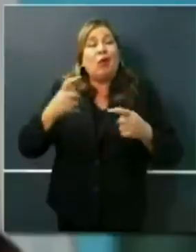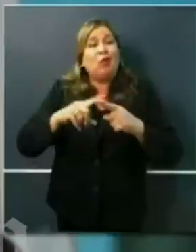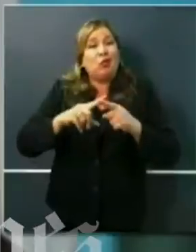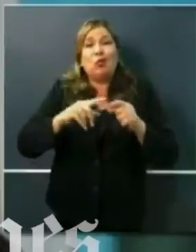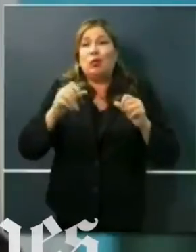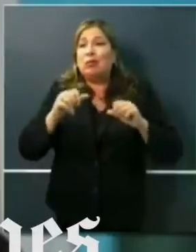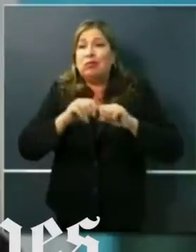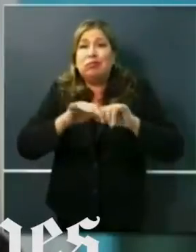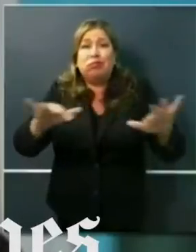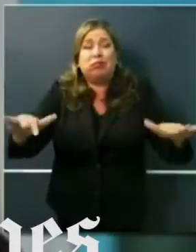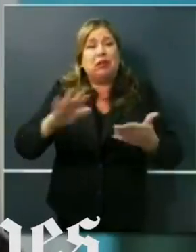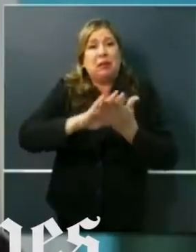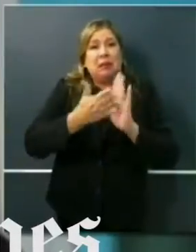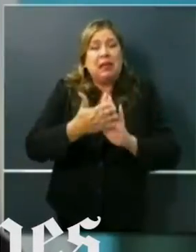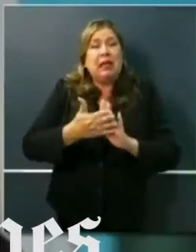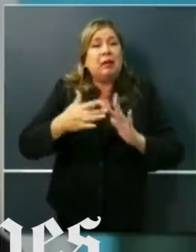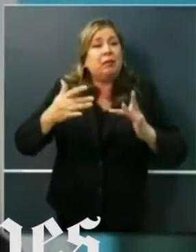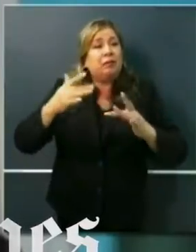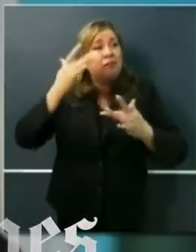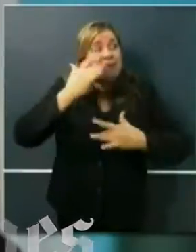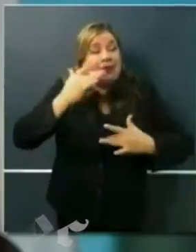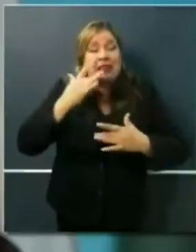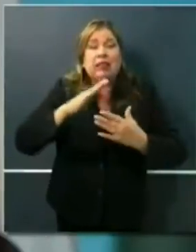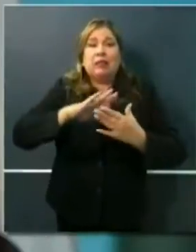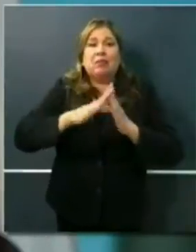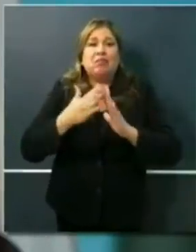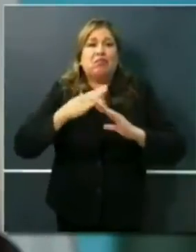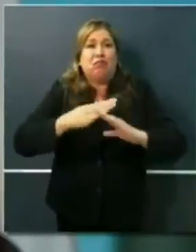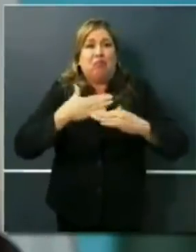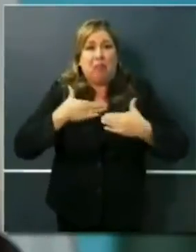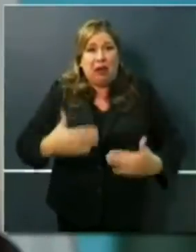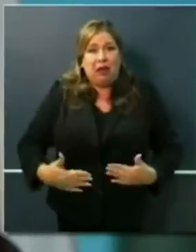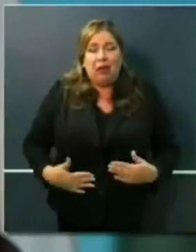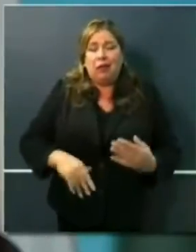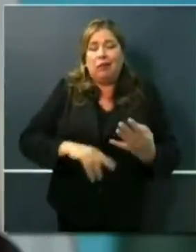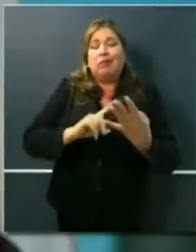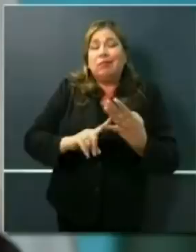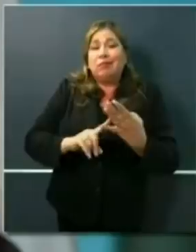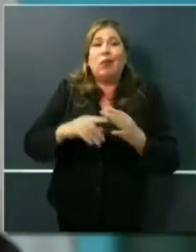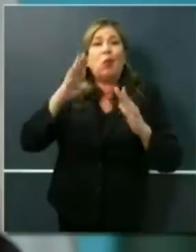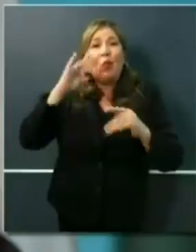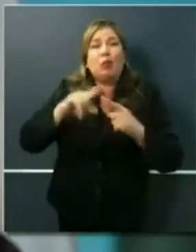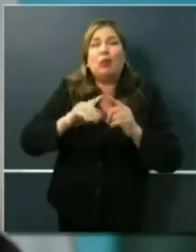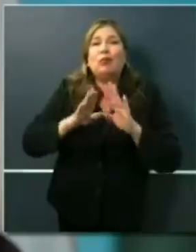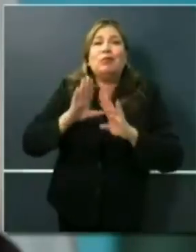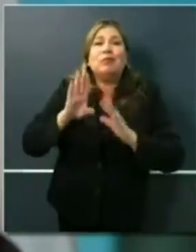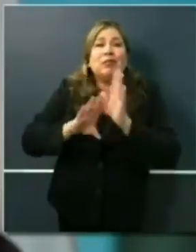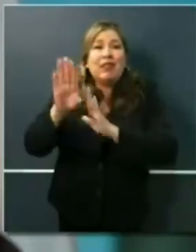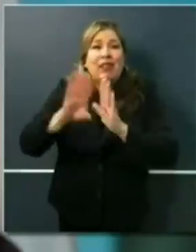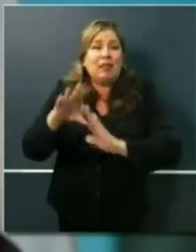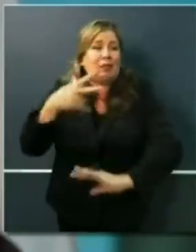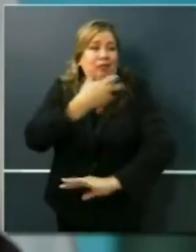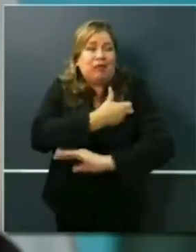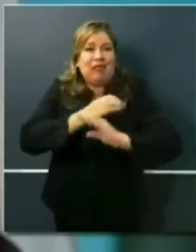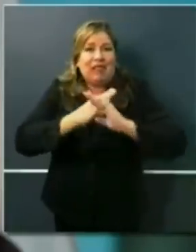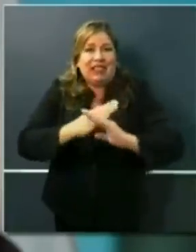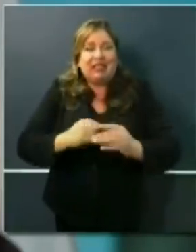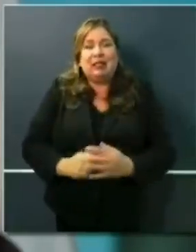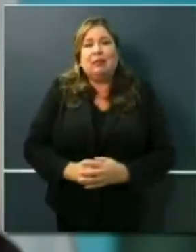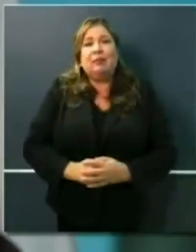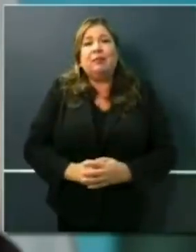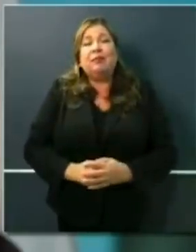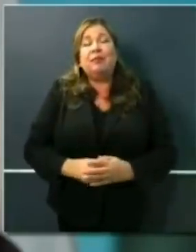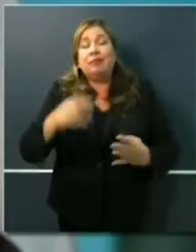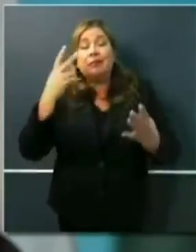In this transition, where we do see light at the end of the tunnel, where there is a ray of optimism and